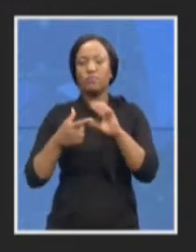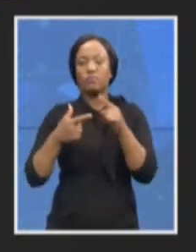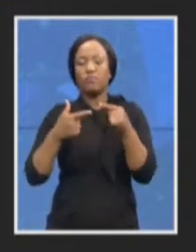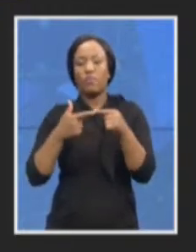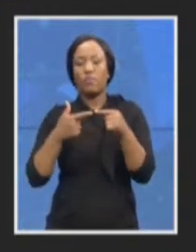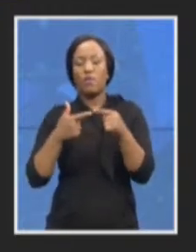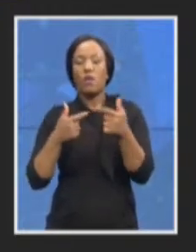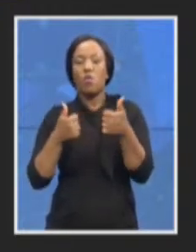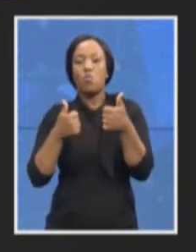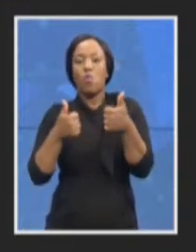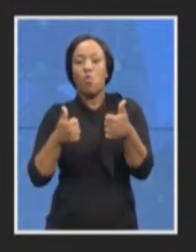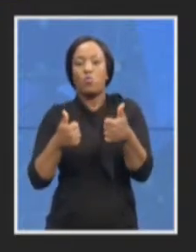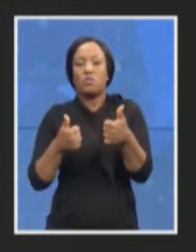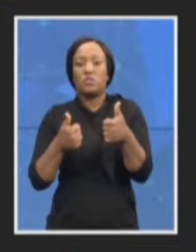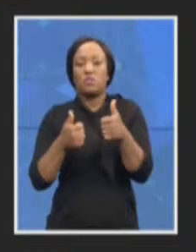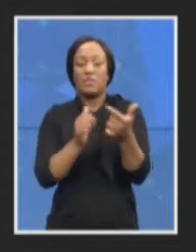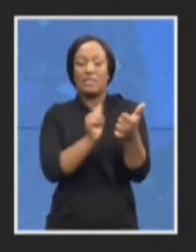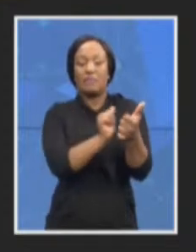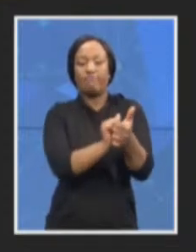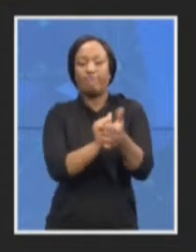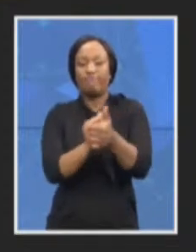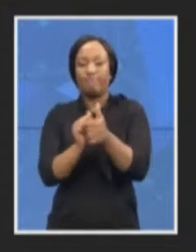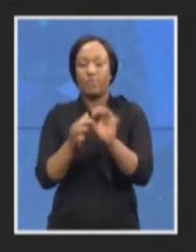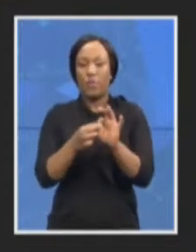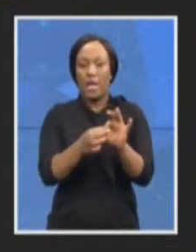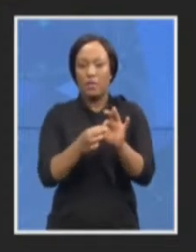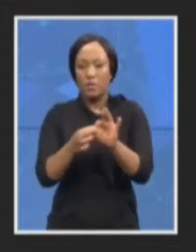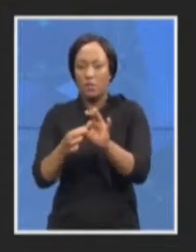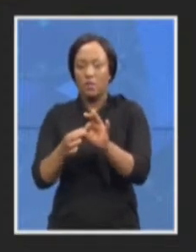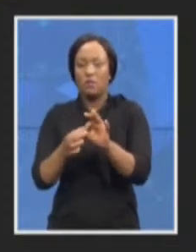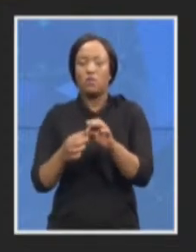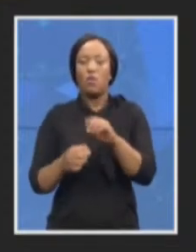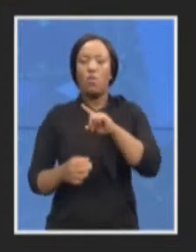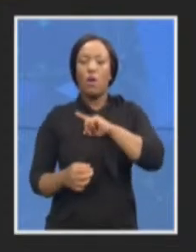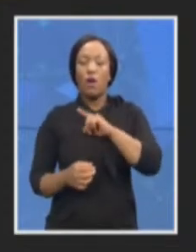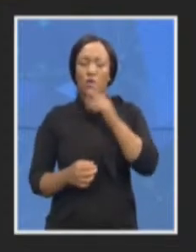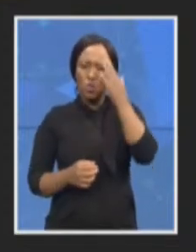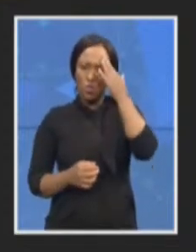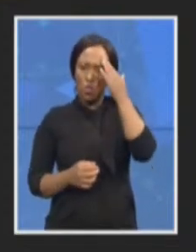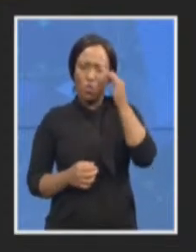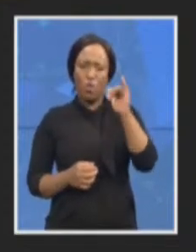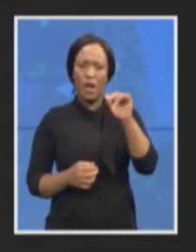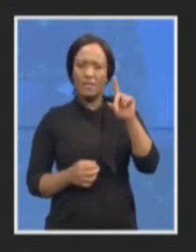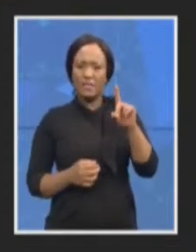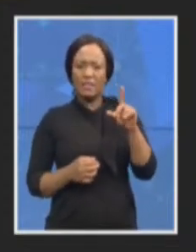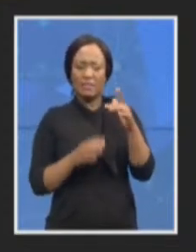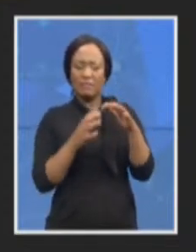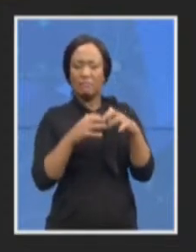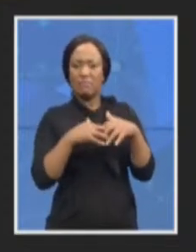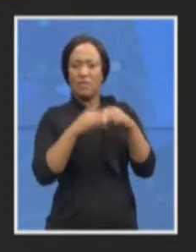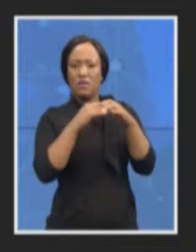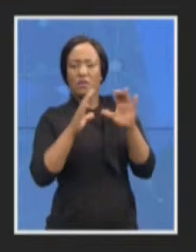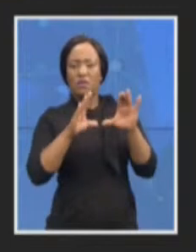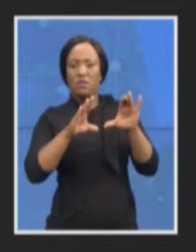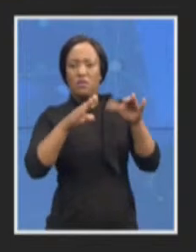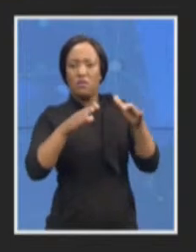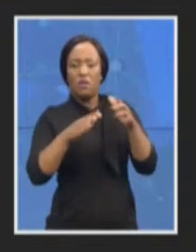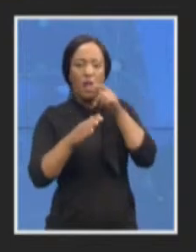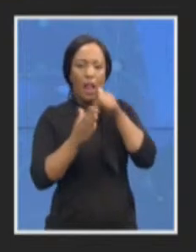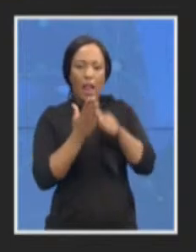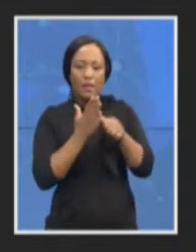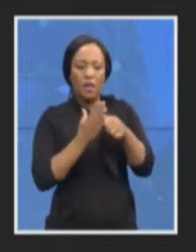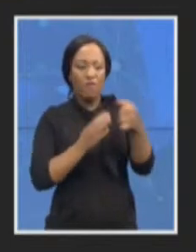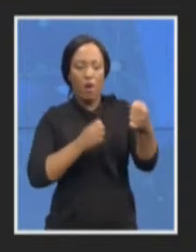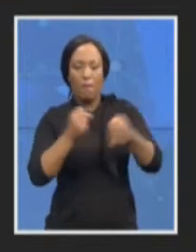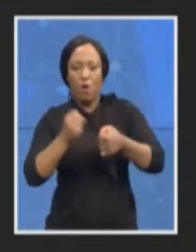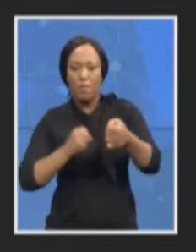had to be started with getting secondments from all the other law enforcement agencies.